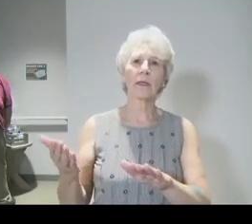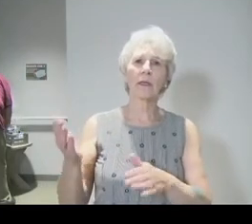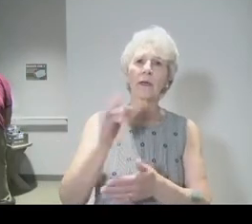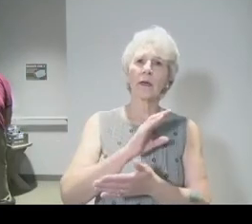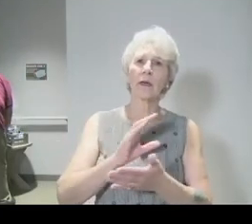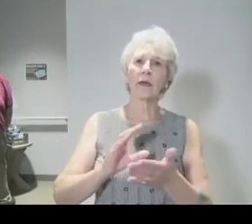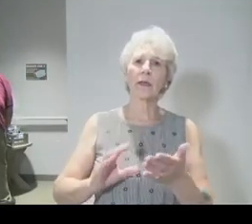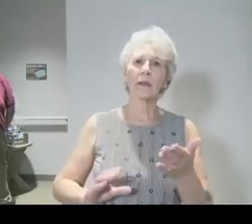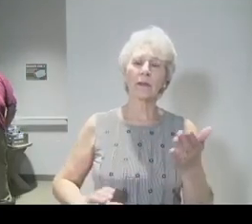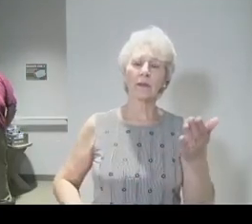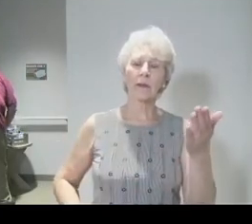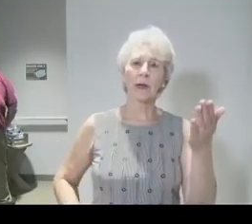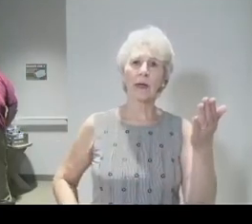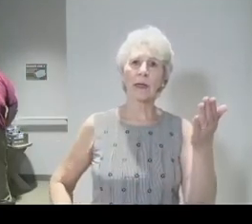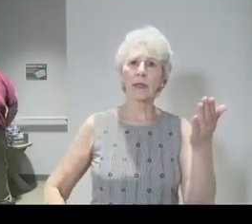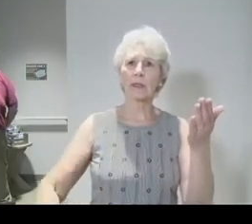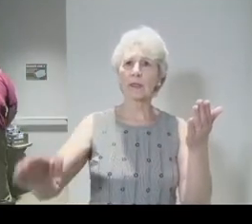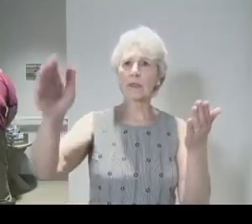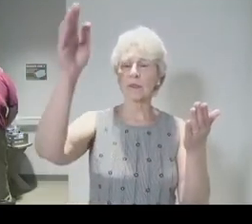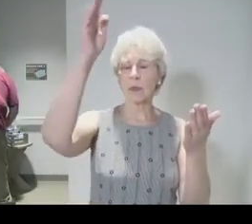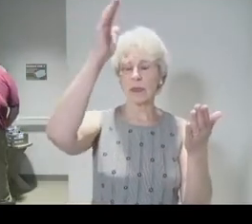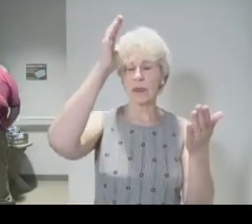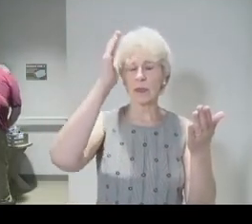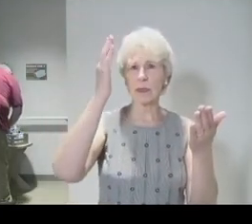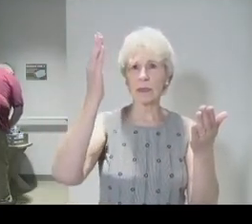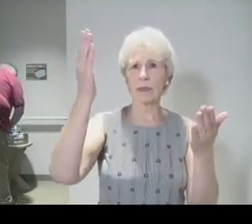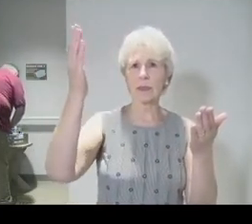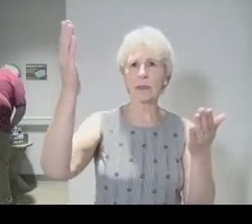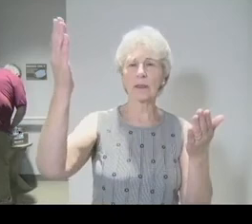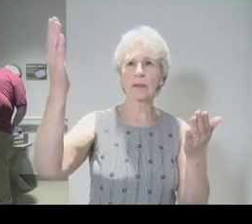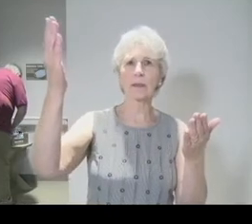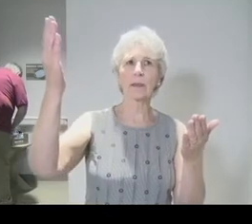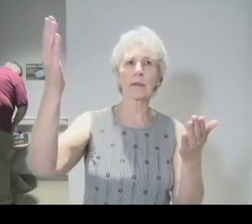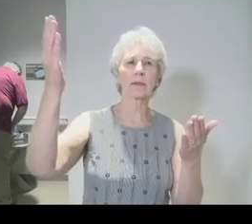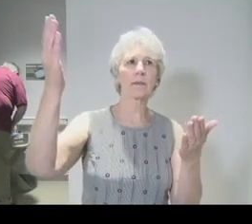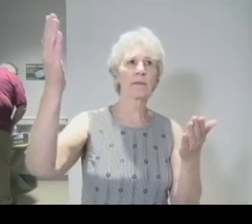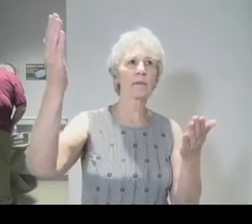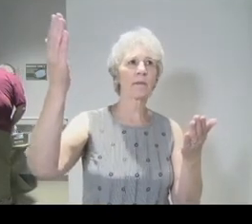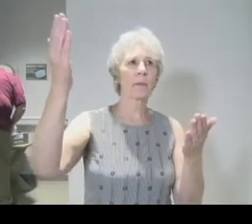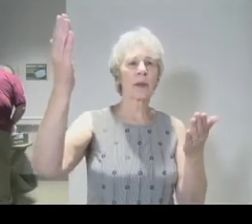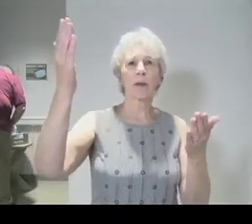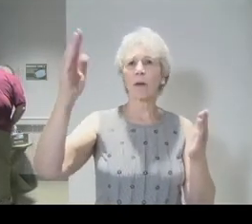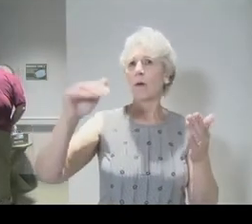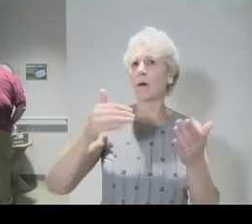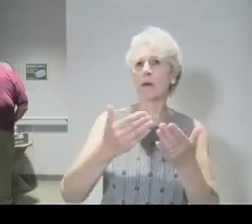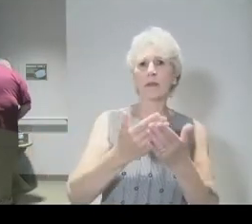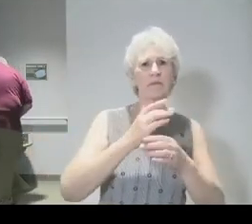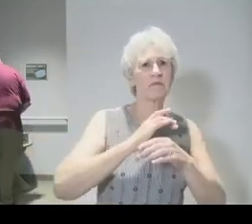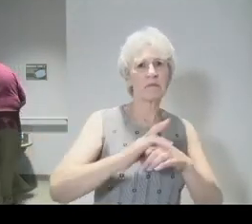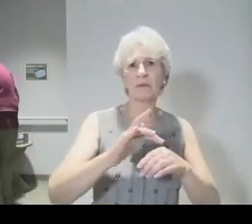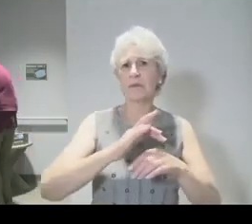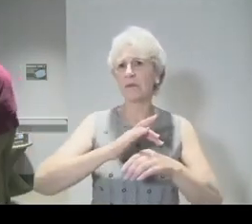of Christ my God. All